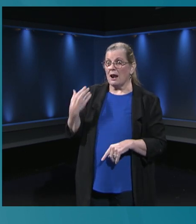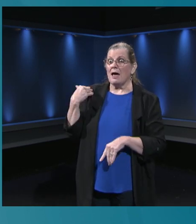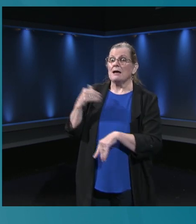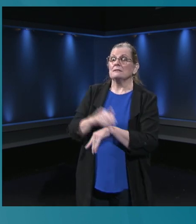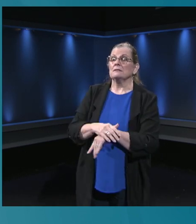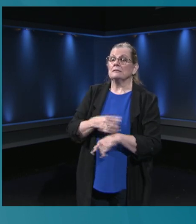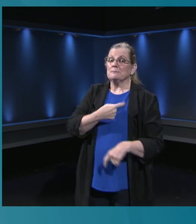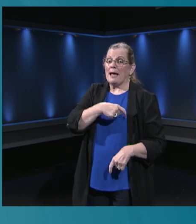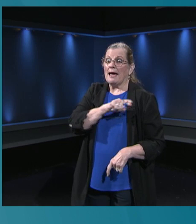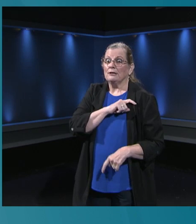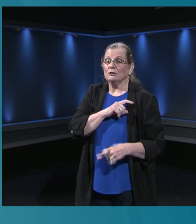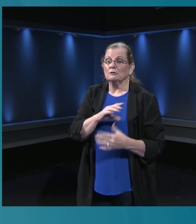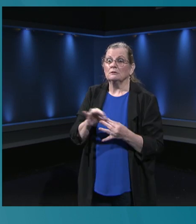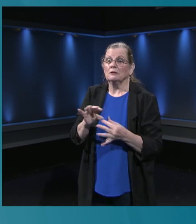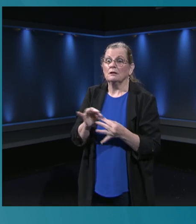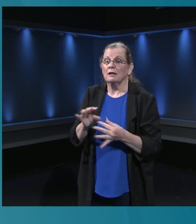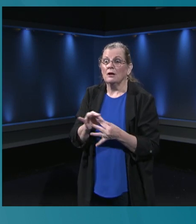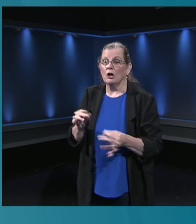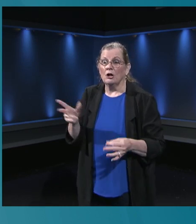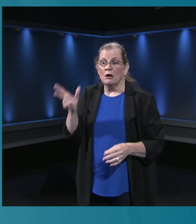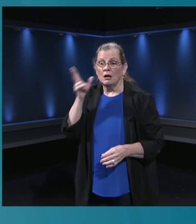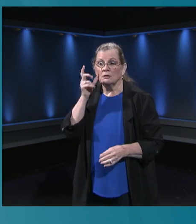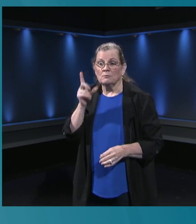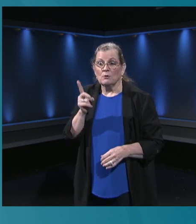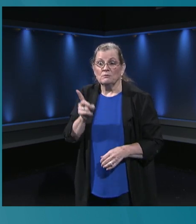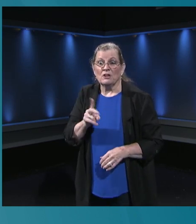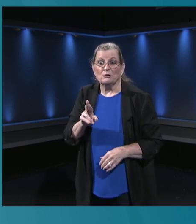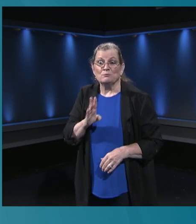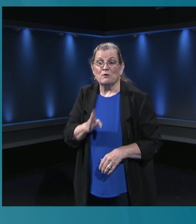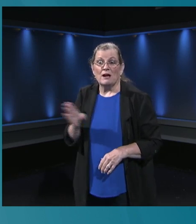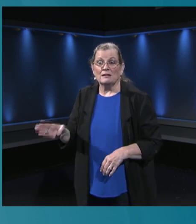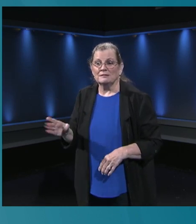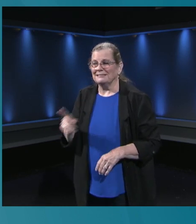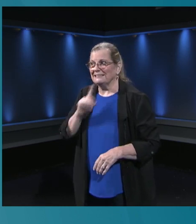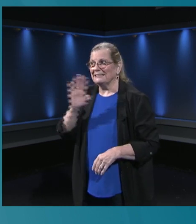heard Dr. Braebrand Spanish, you need to see it and hear it. caramba.